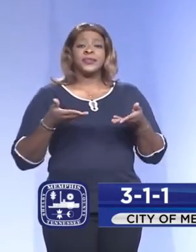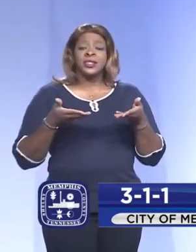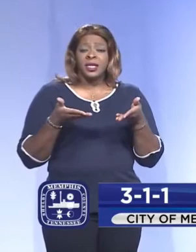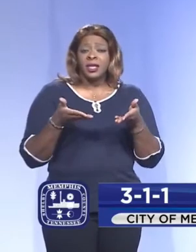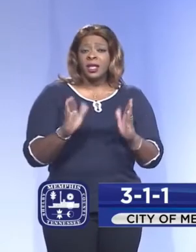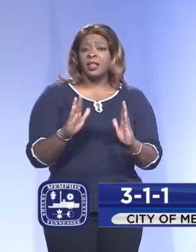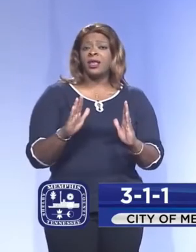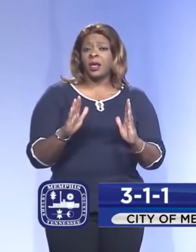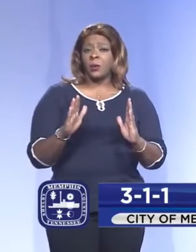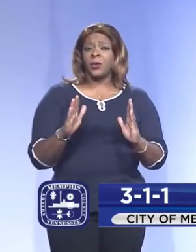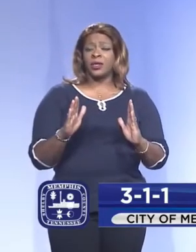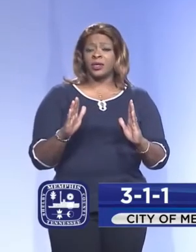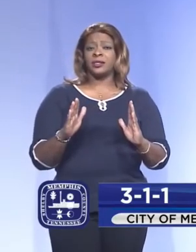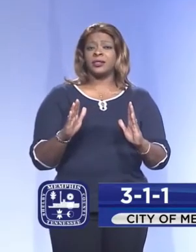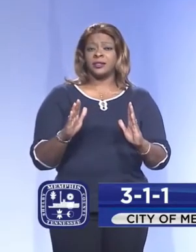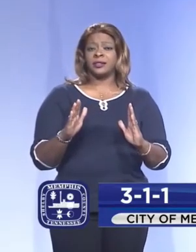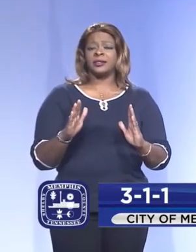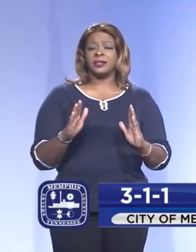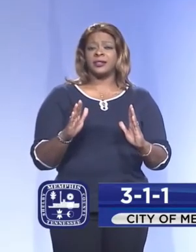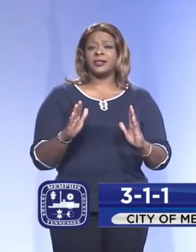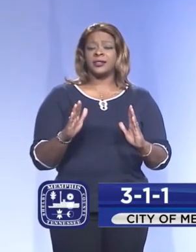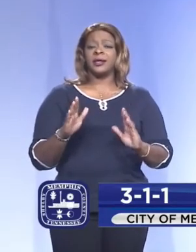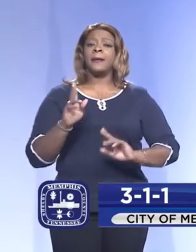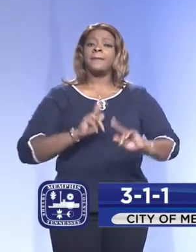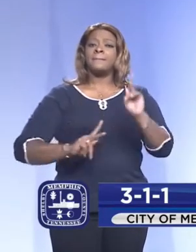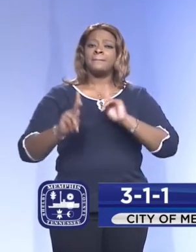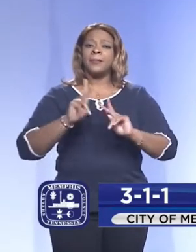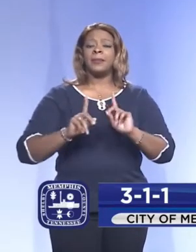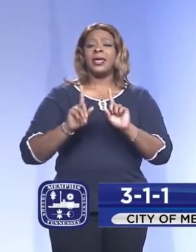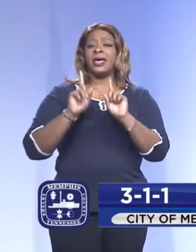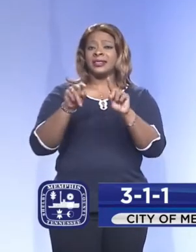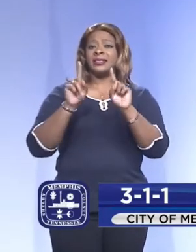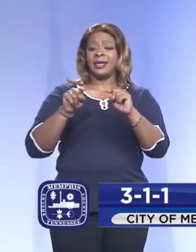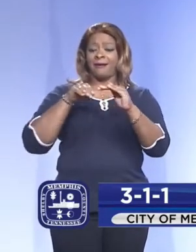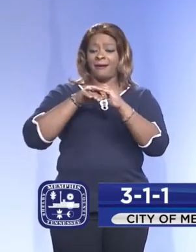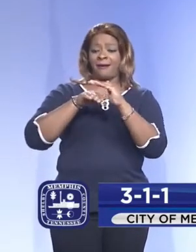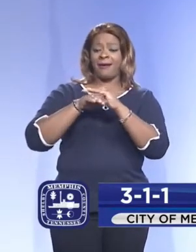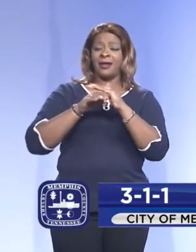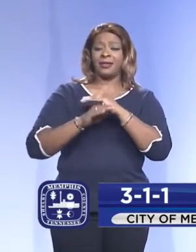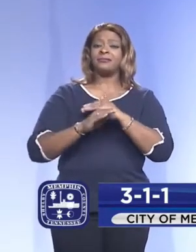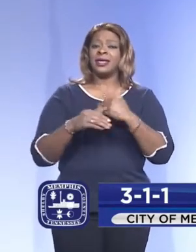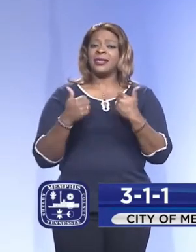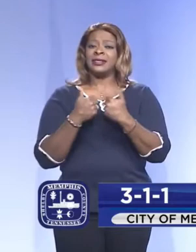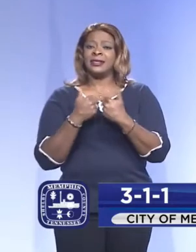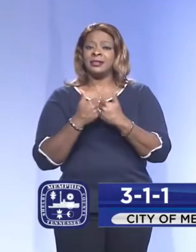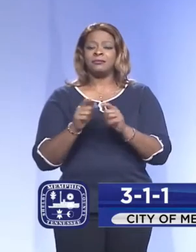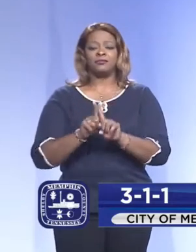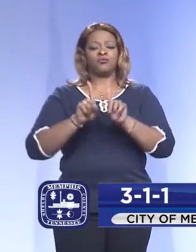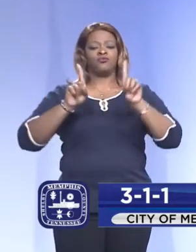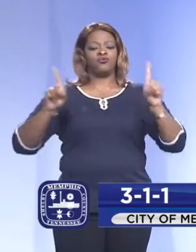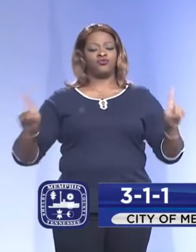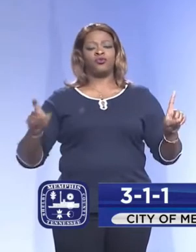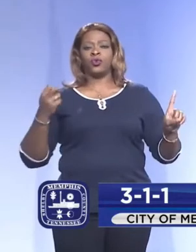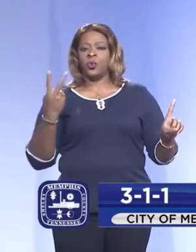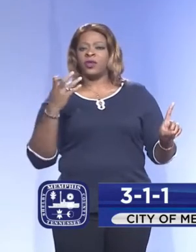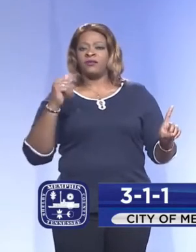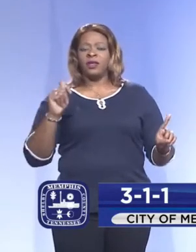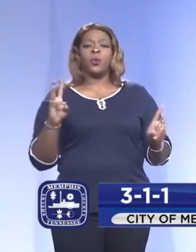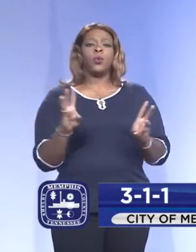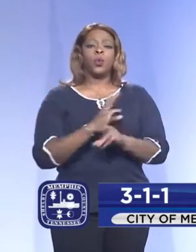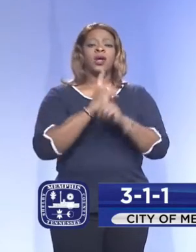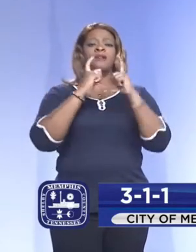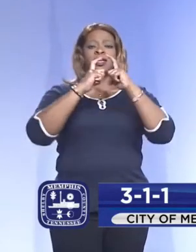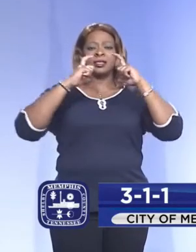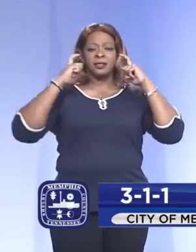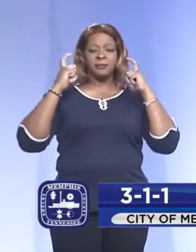people to attend sporting events separated 12 feet apart with wearing facial